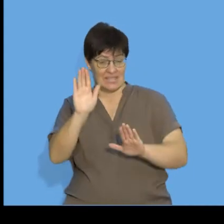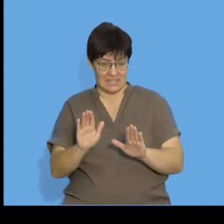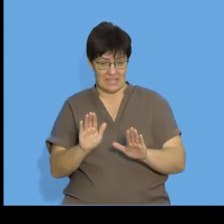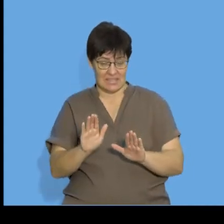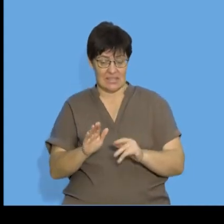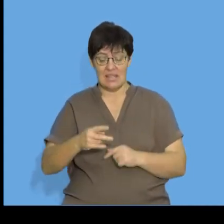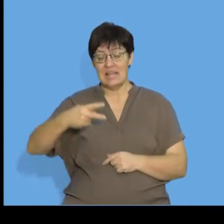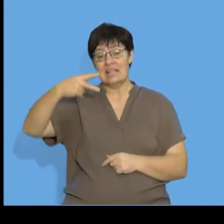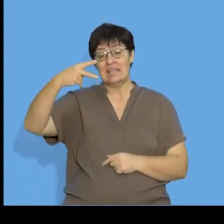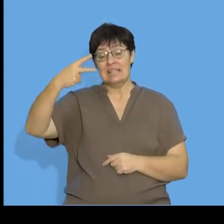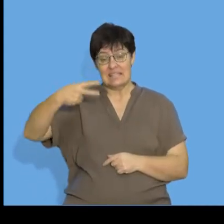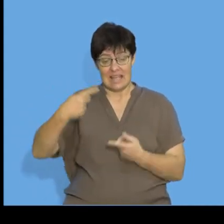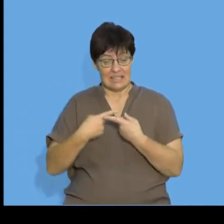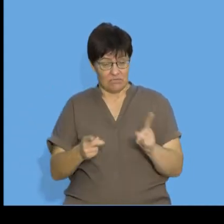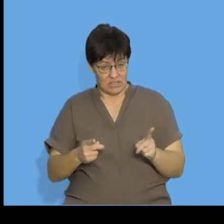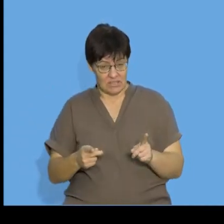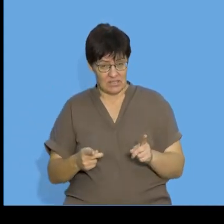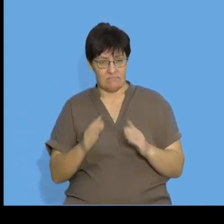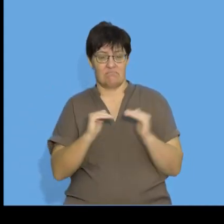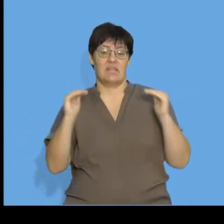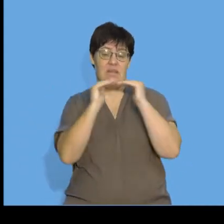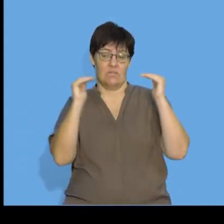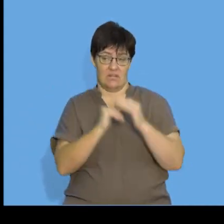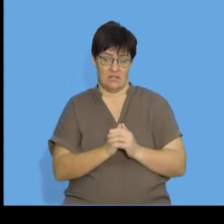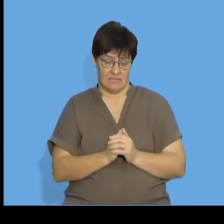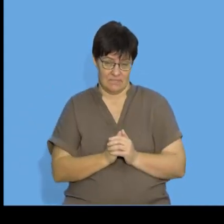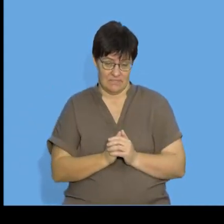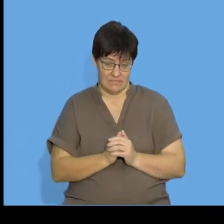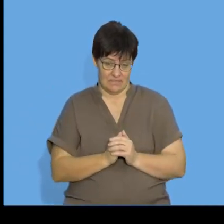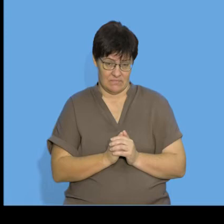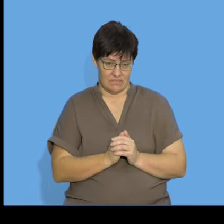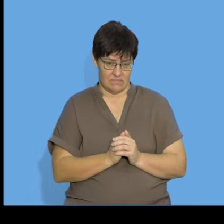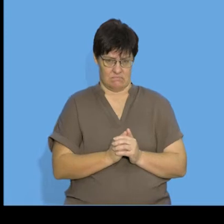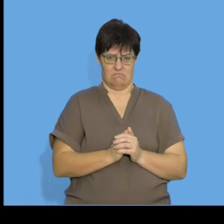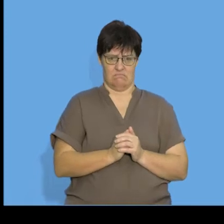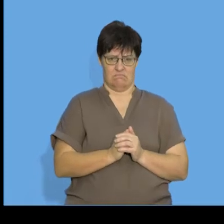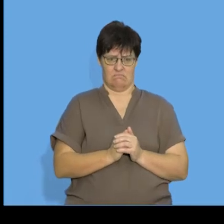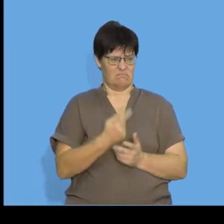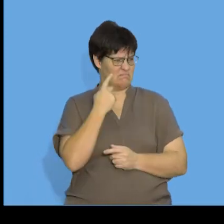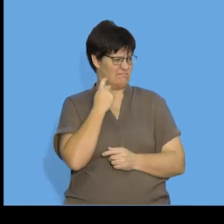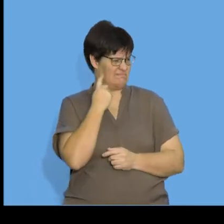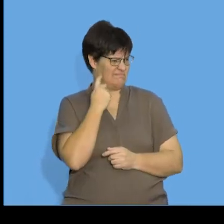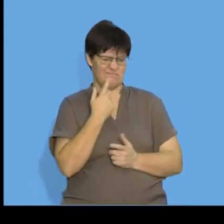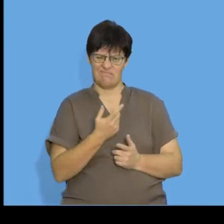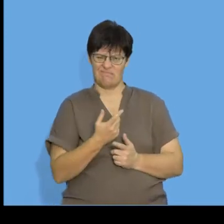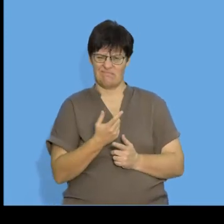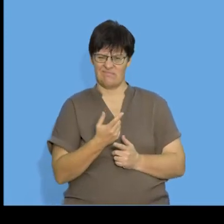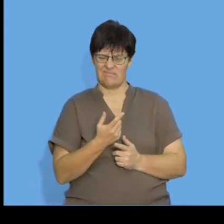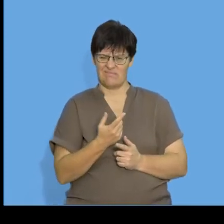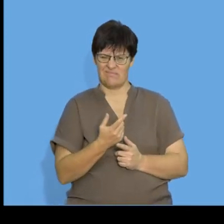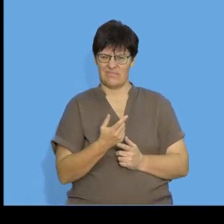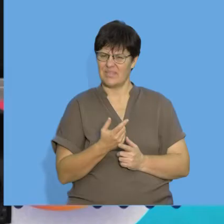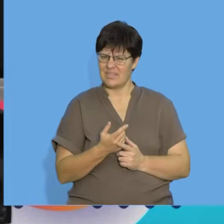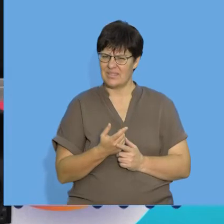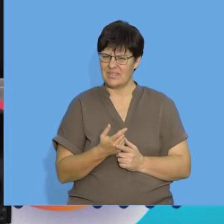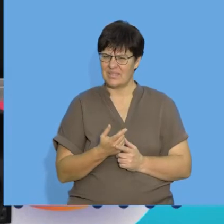where the second difference is equal. So, now, you're probably going to be thinking to